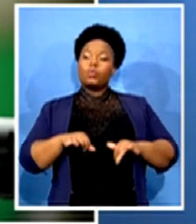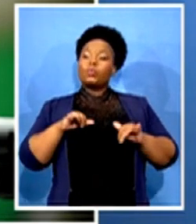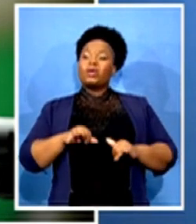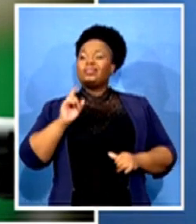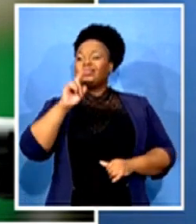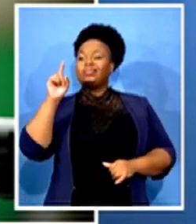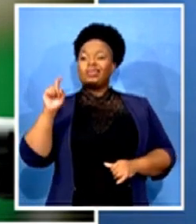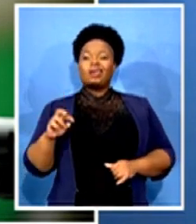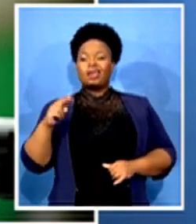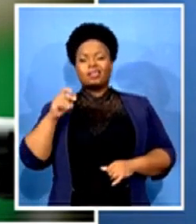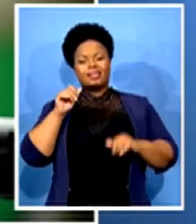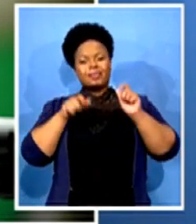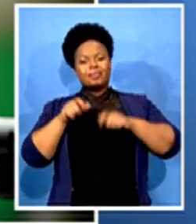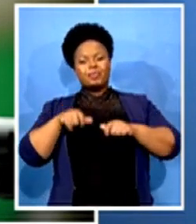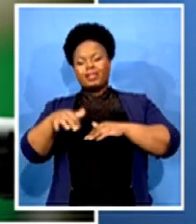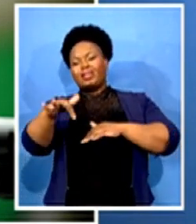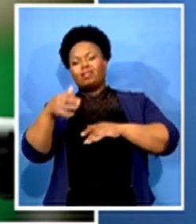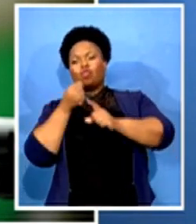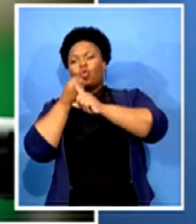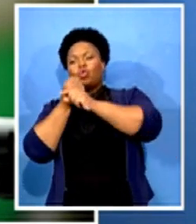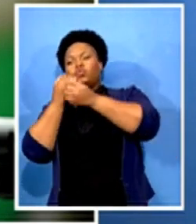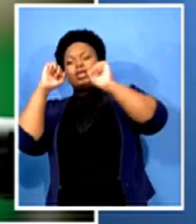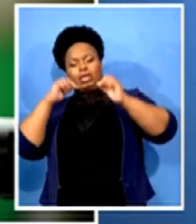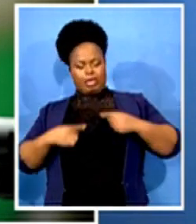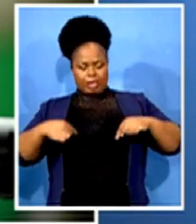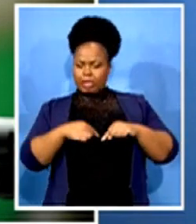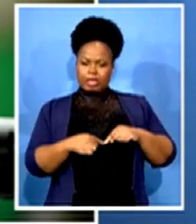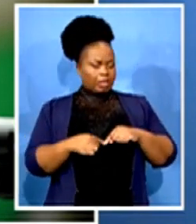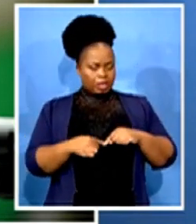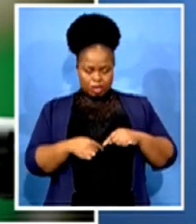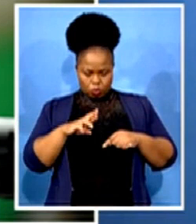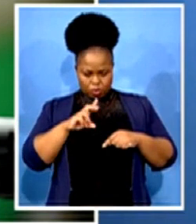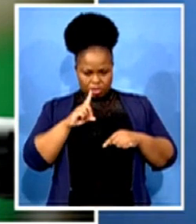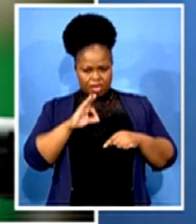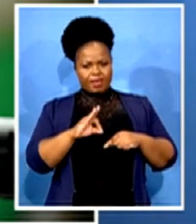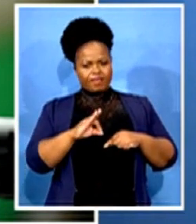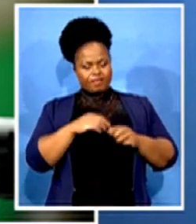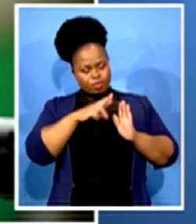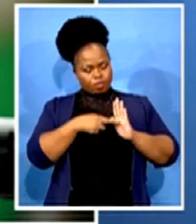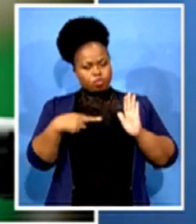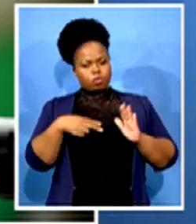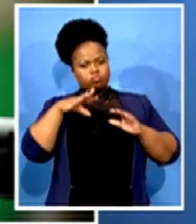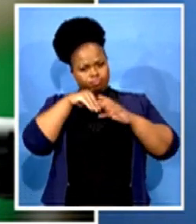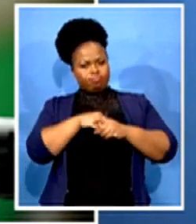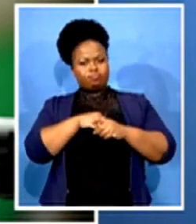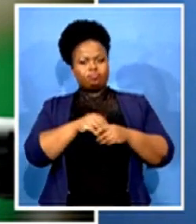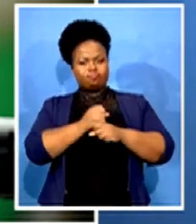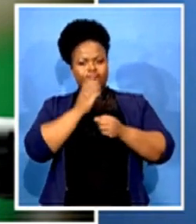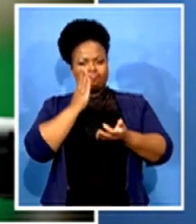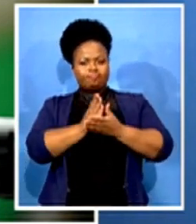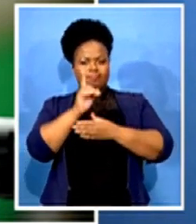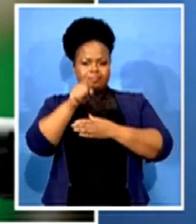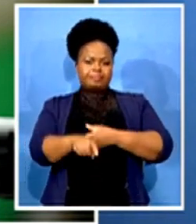liberate us. But UDF must play a role in making sure that you conscientize the people